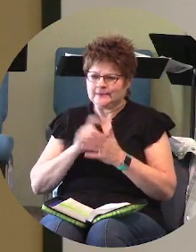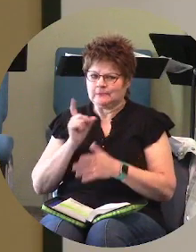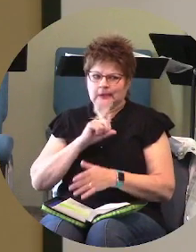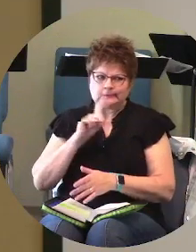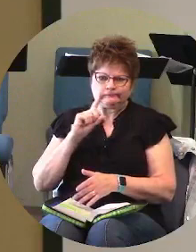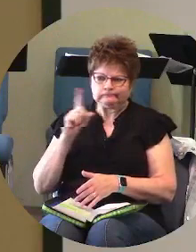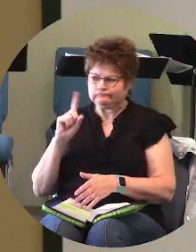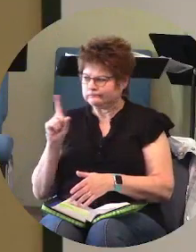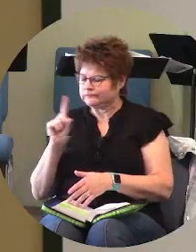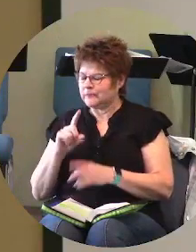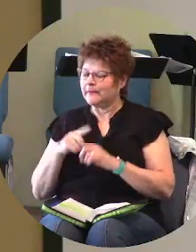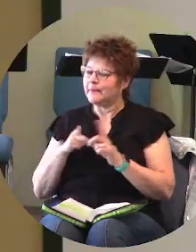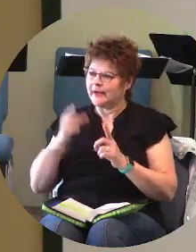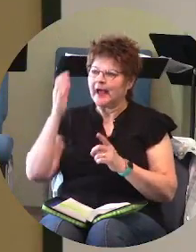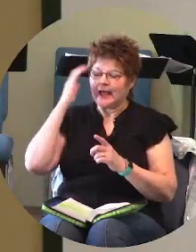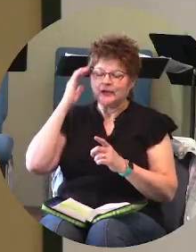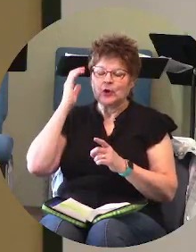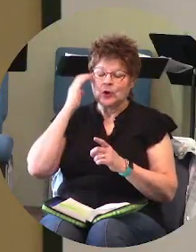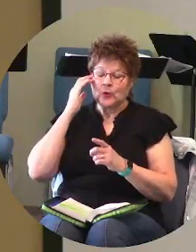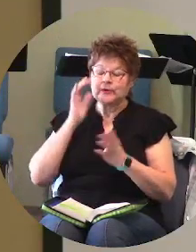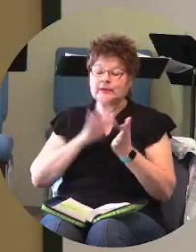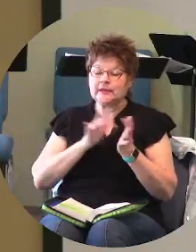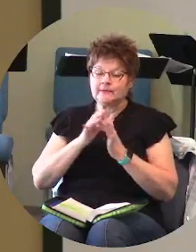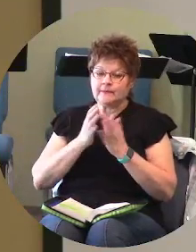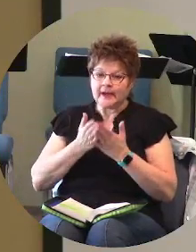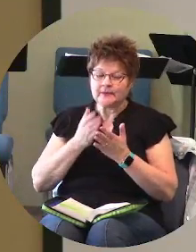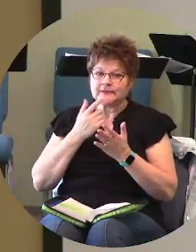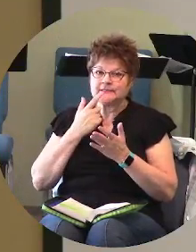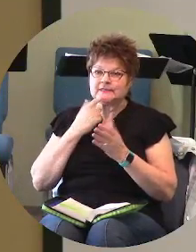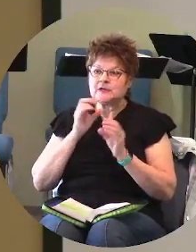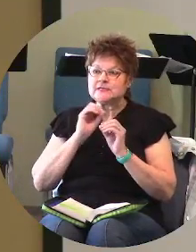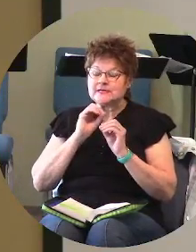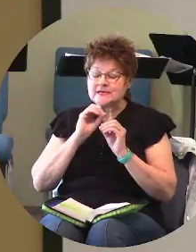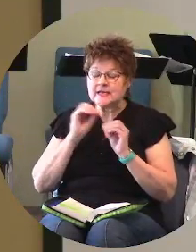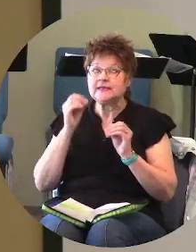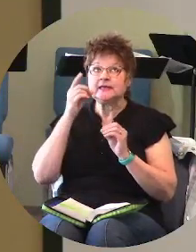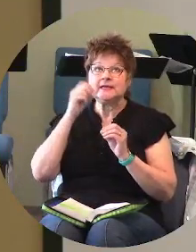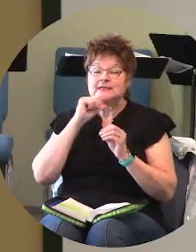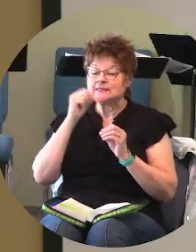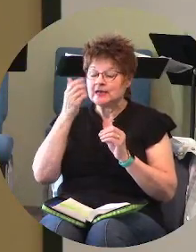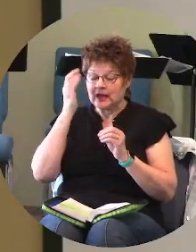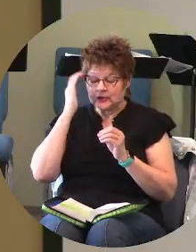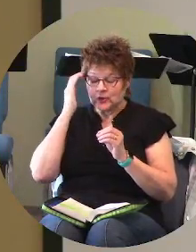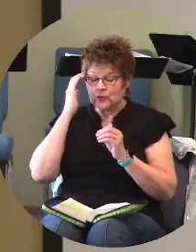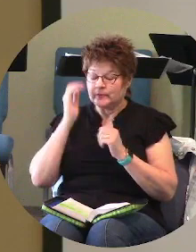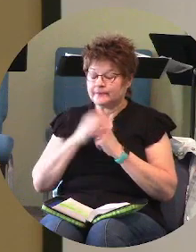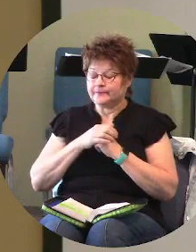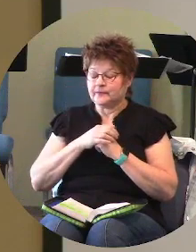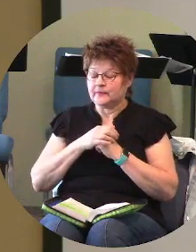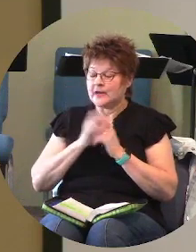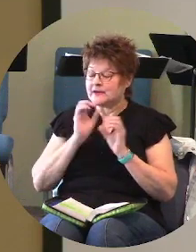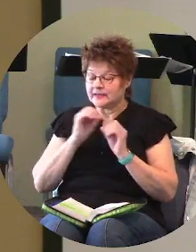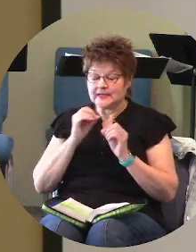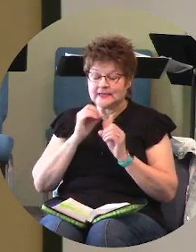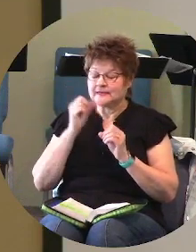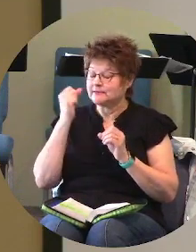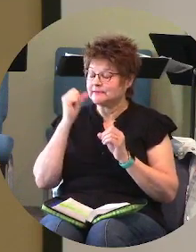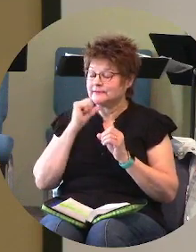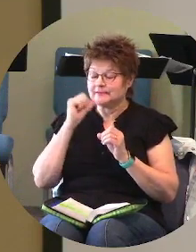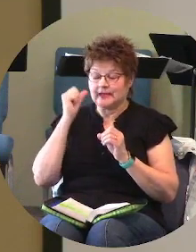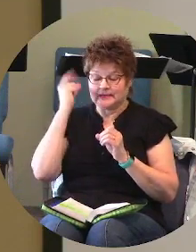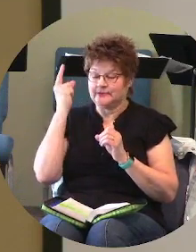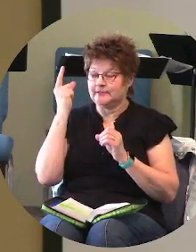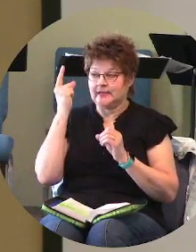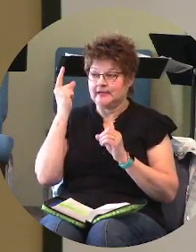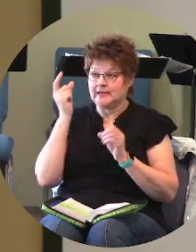and yet i know the bible says there's nothing he doesn't know there's nothing he doesn't understand there's nothing he doesn't grasp